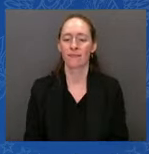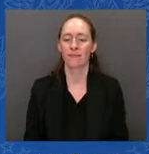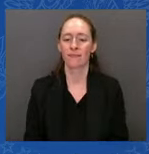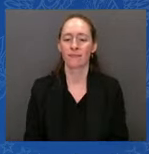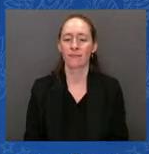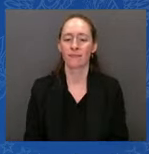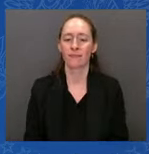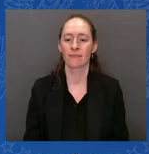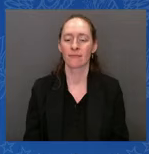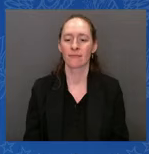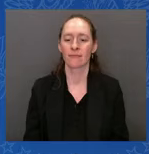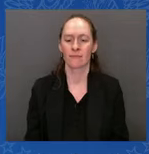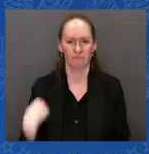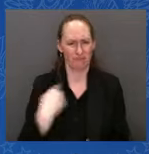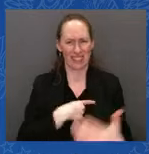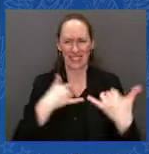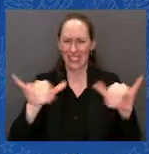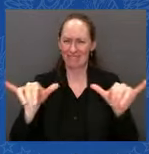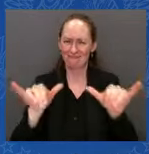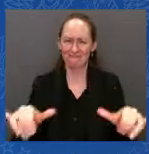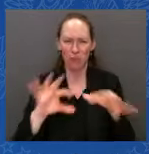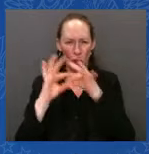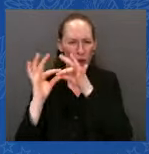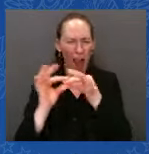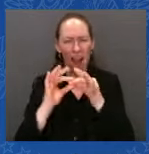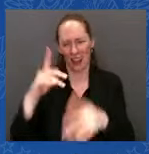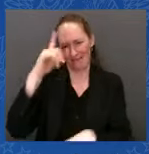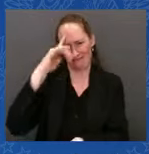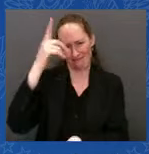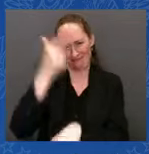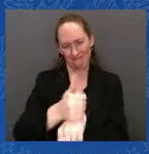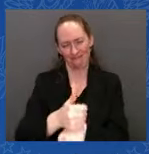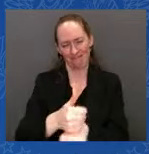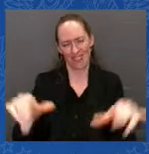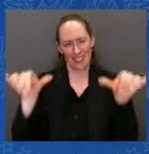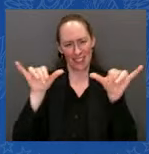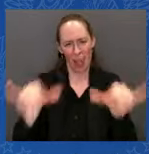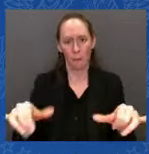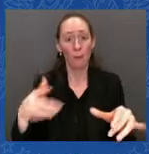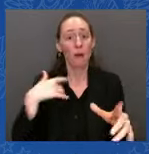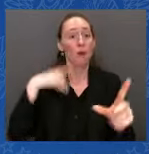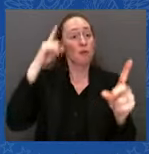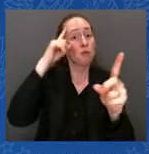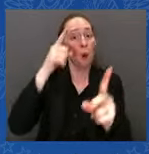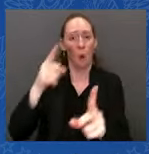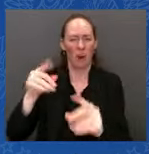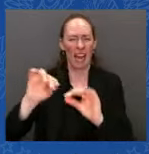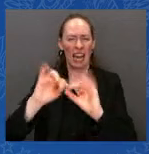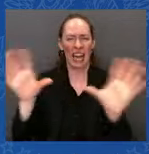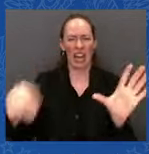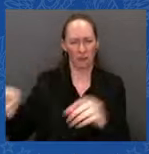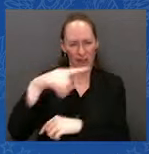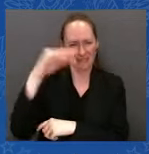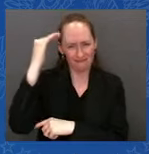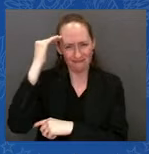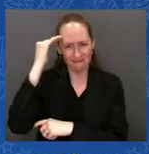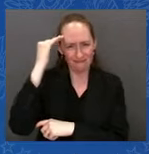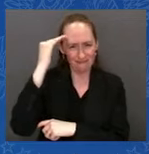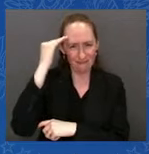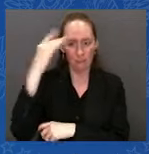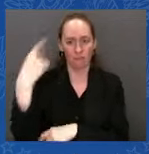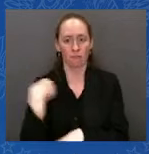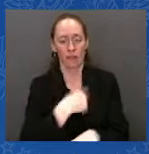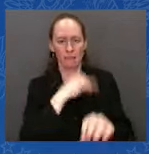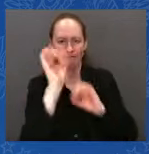in our conviction and our cause. These tanks are further evidence of our enduring, unflagging commitment to Ukraine and our confidence